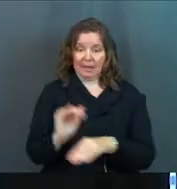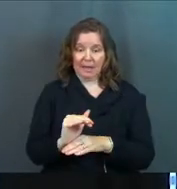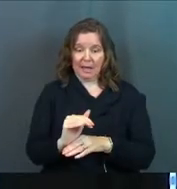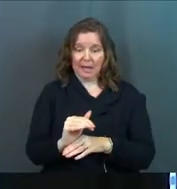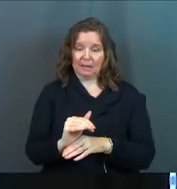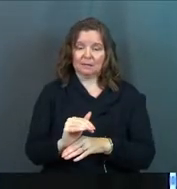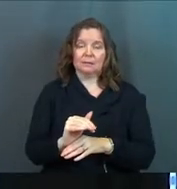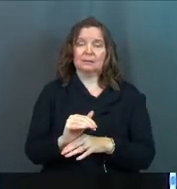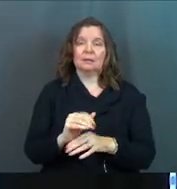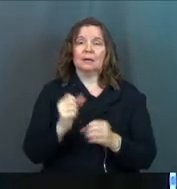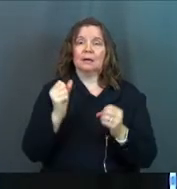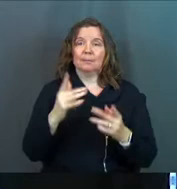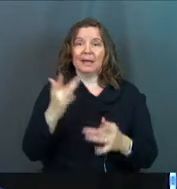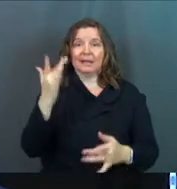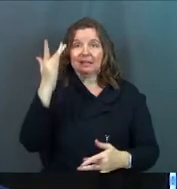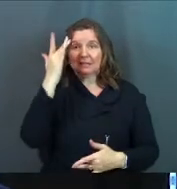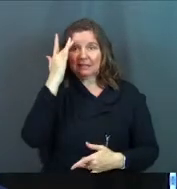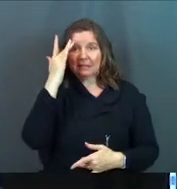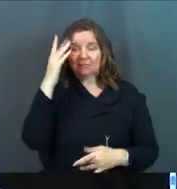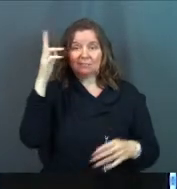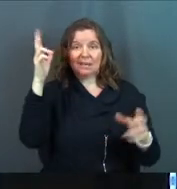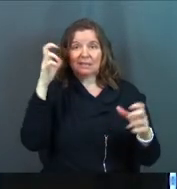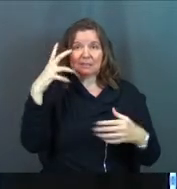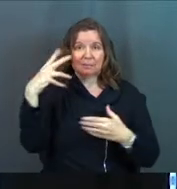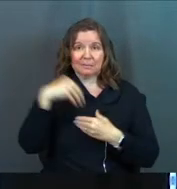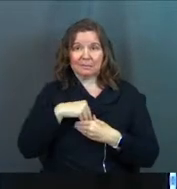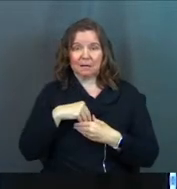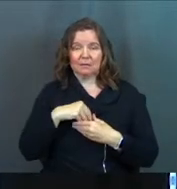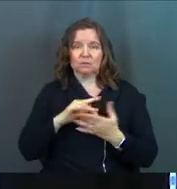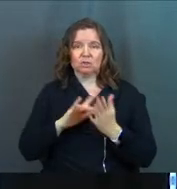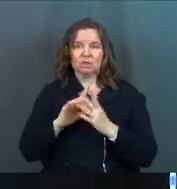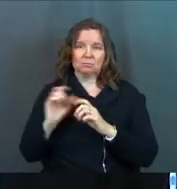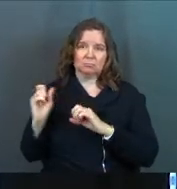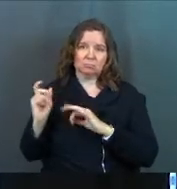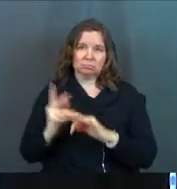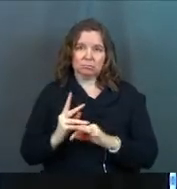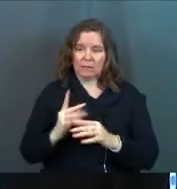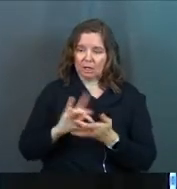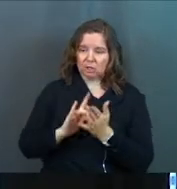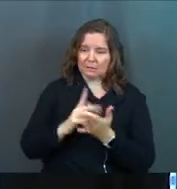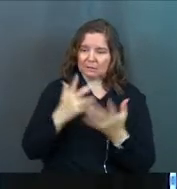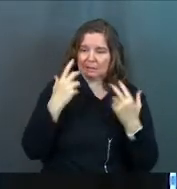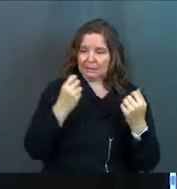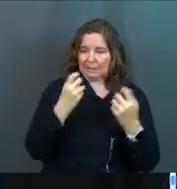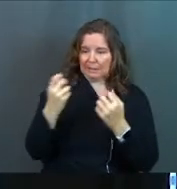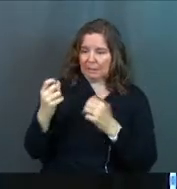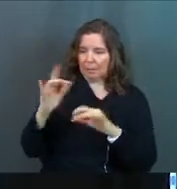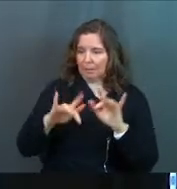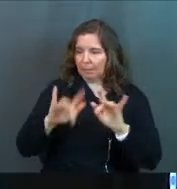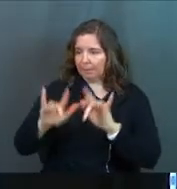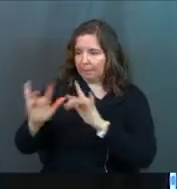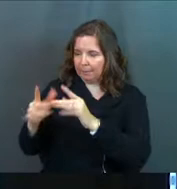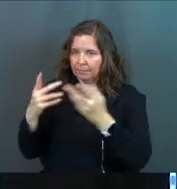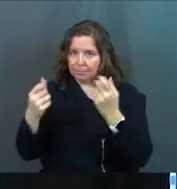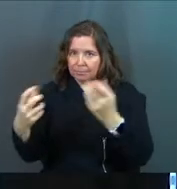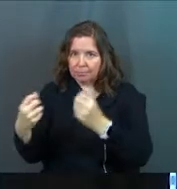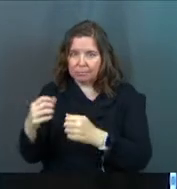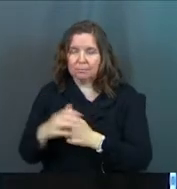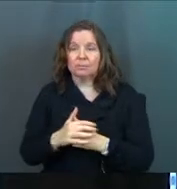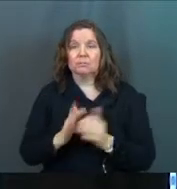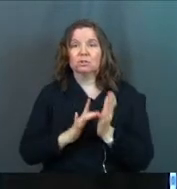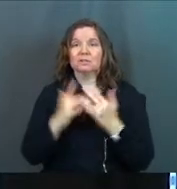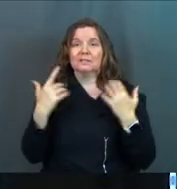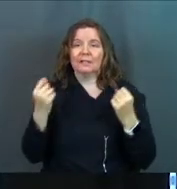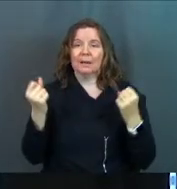sick and demon-possessed people were brought to Jesus. And the whole town gathered at the door to watch. Can you imagine the whole town is there? And so Jesus